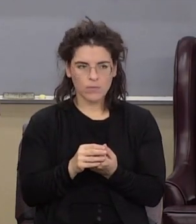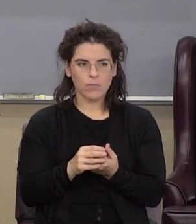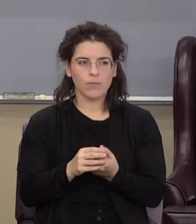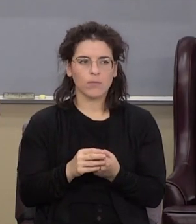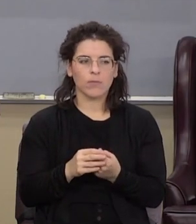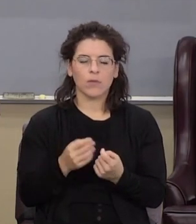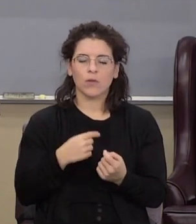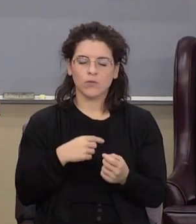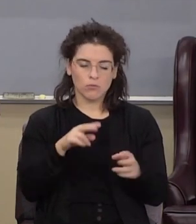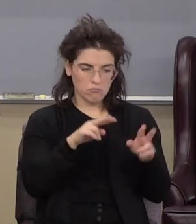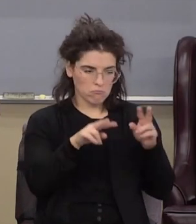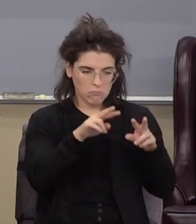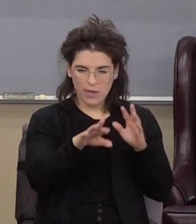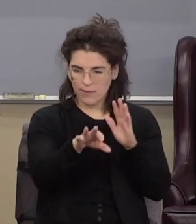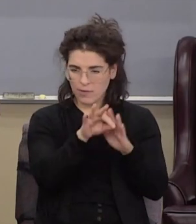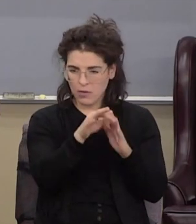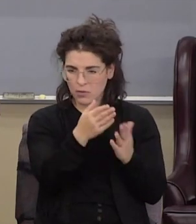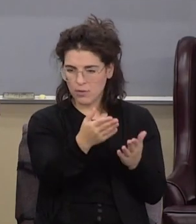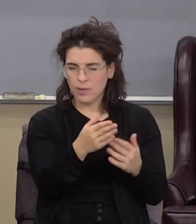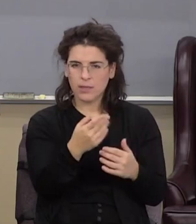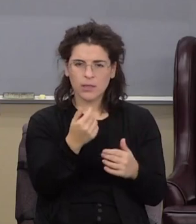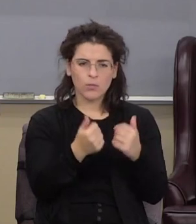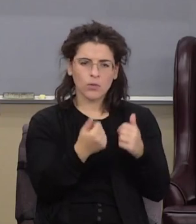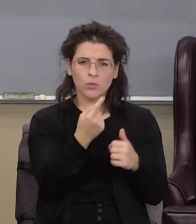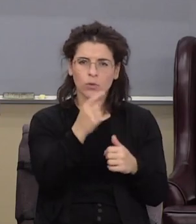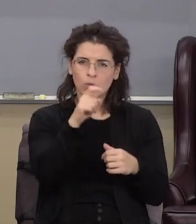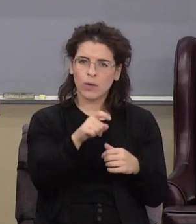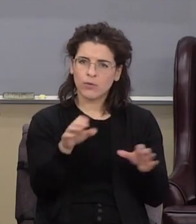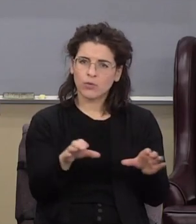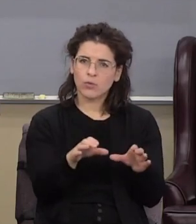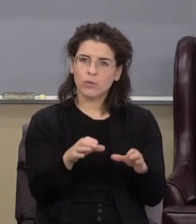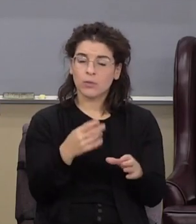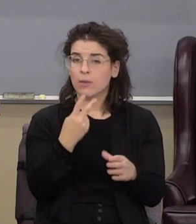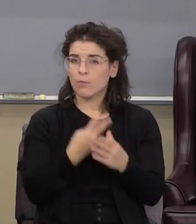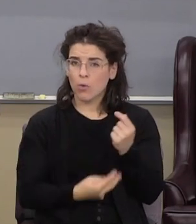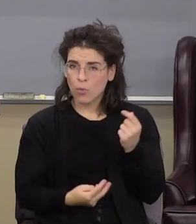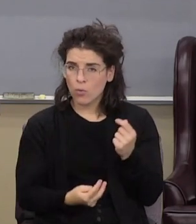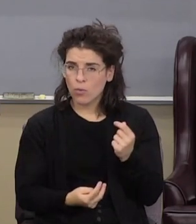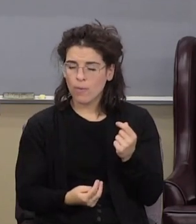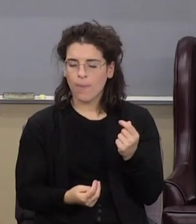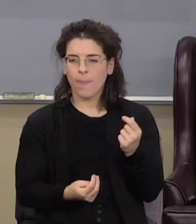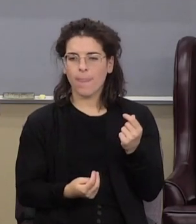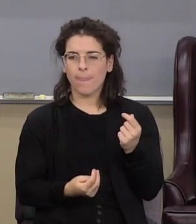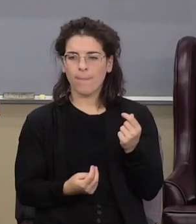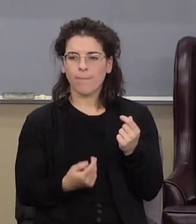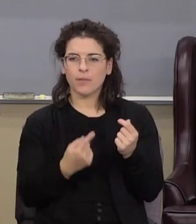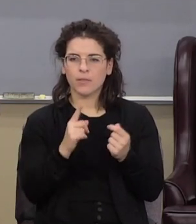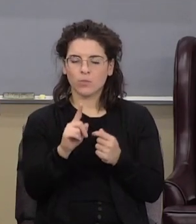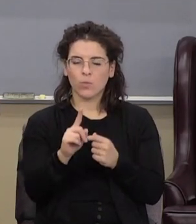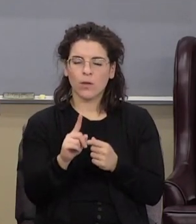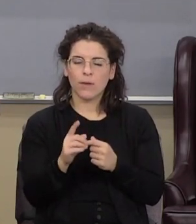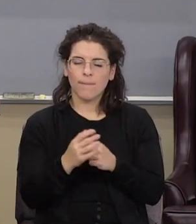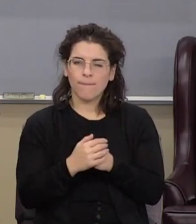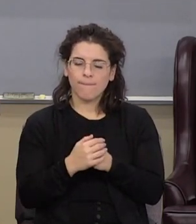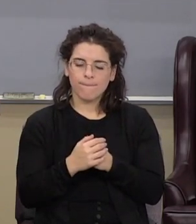So I went and sought him out. I said, which one do I have to do? He said, both. I said, but then it says one.